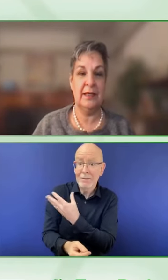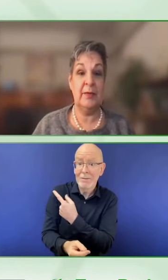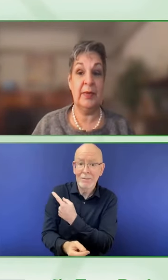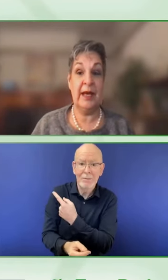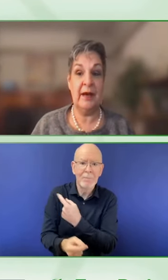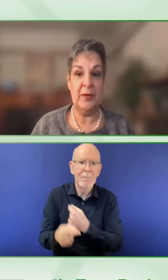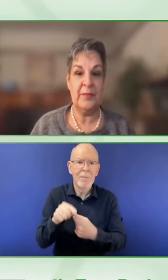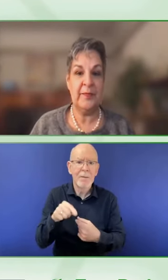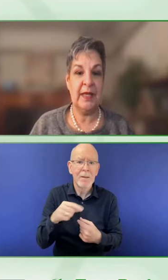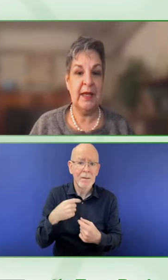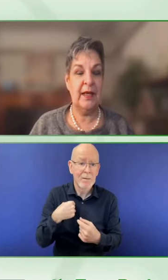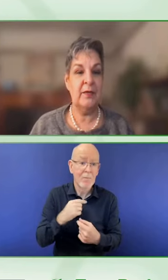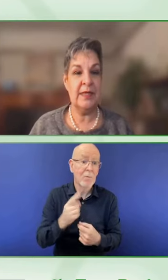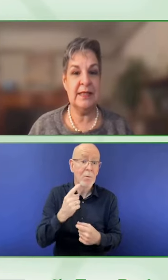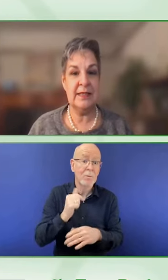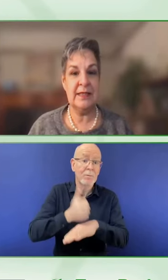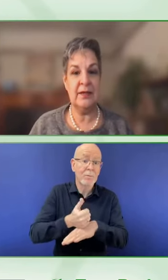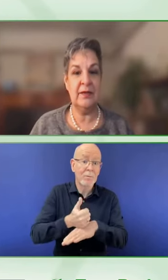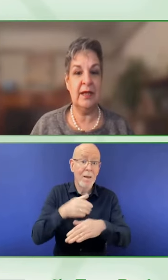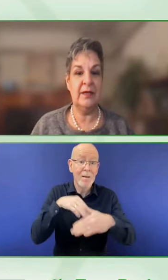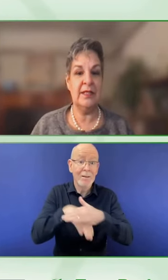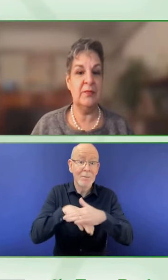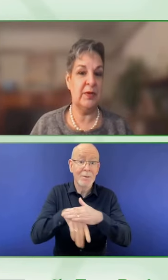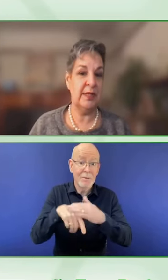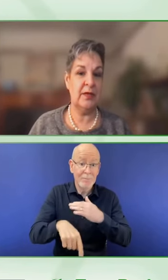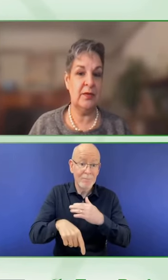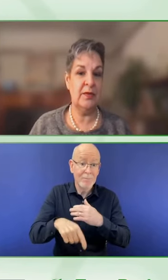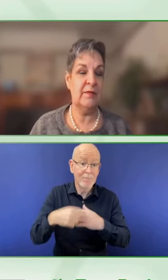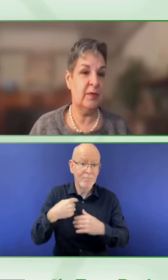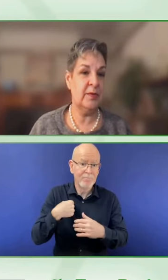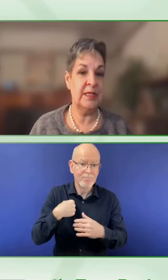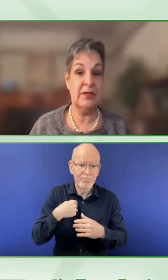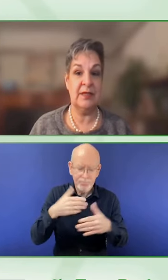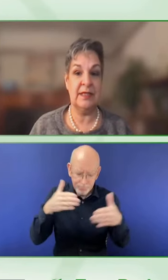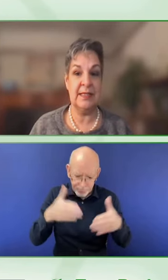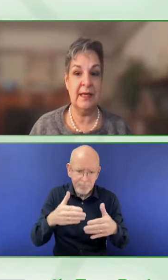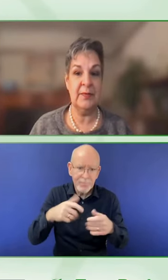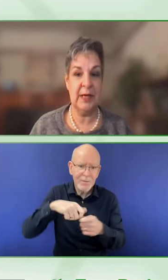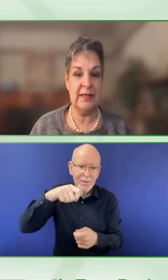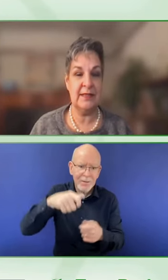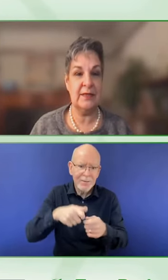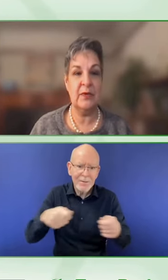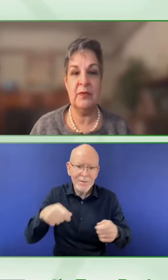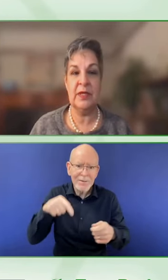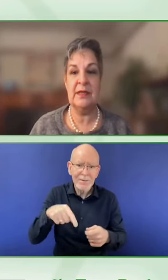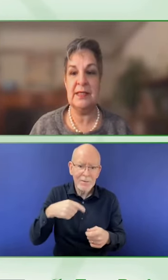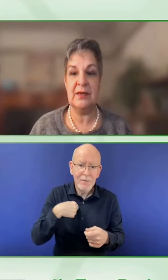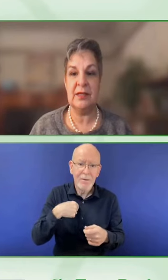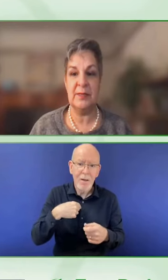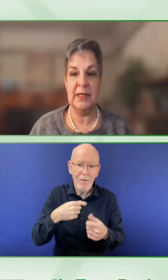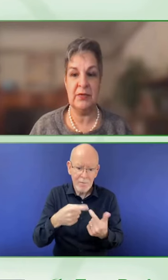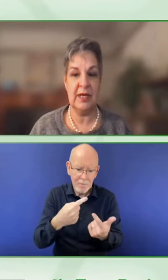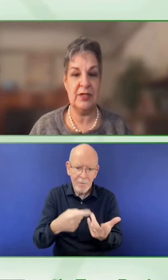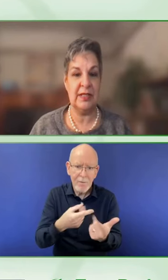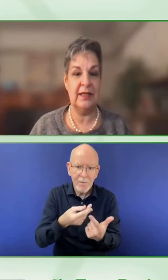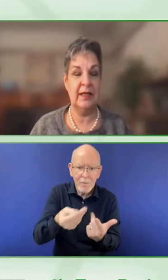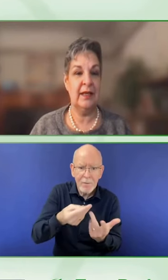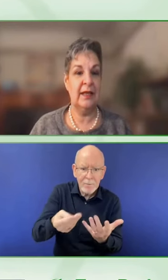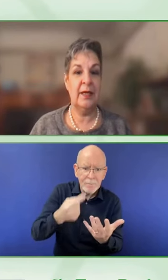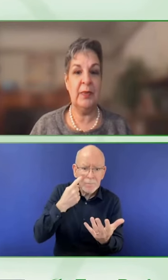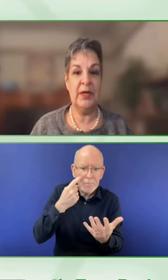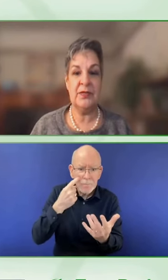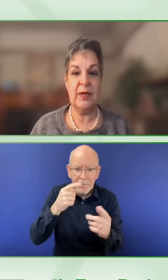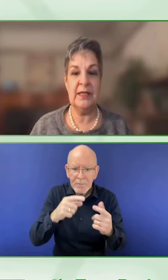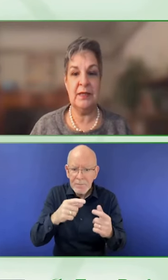the beginning. But how? And it wasn't until our team joined the newly formed digital design practice that we really started to make traction.